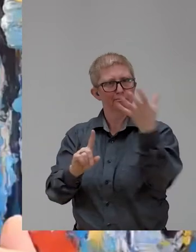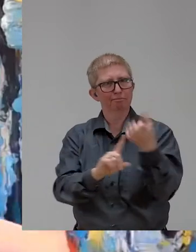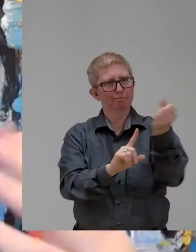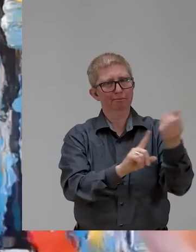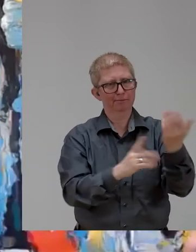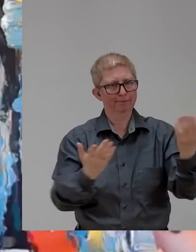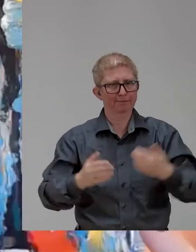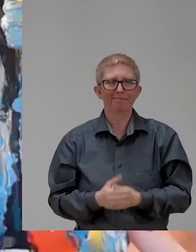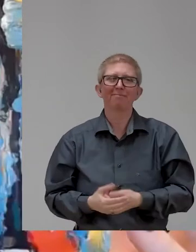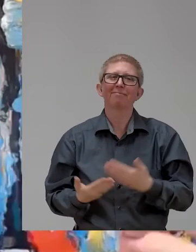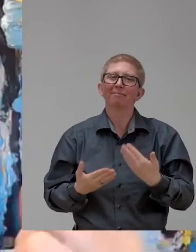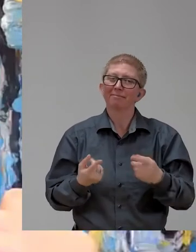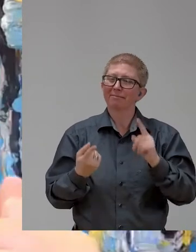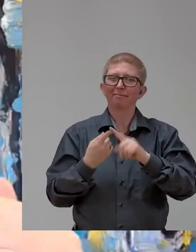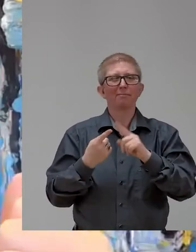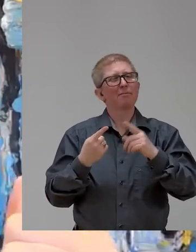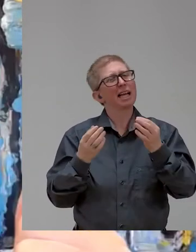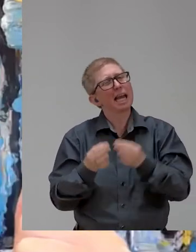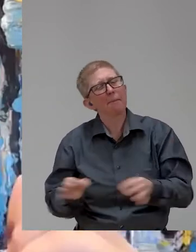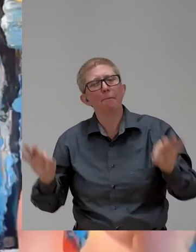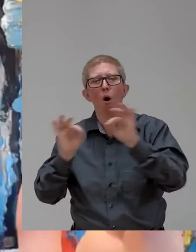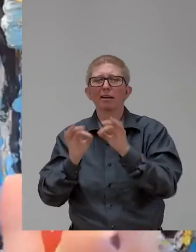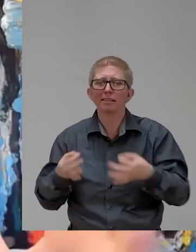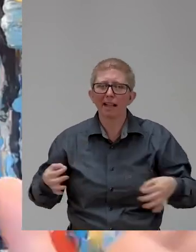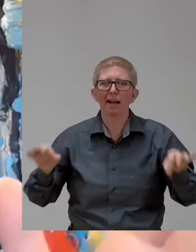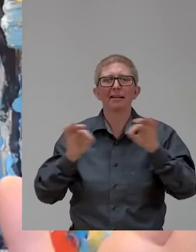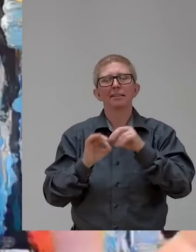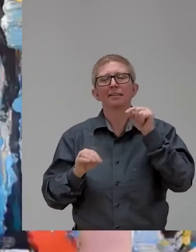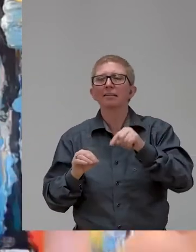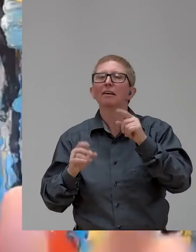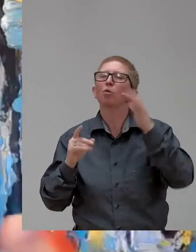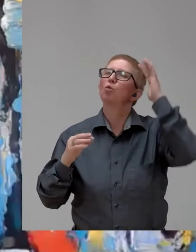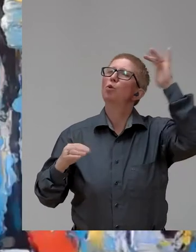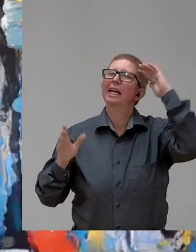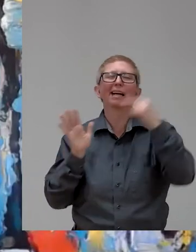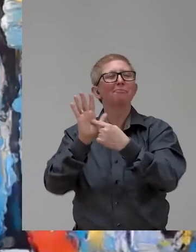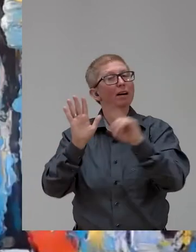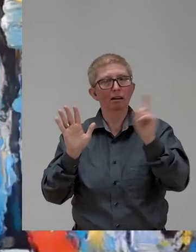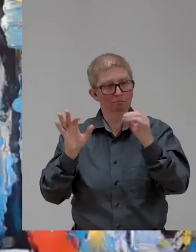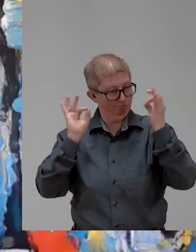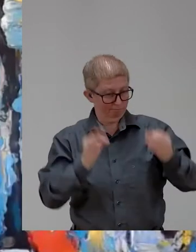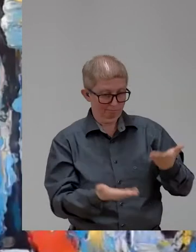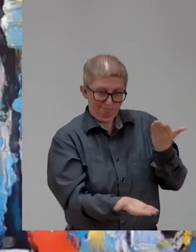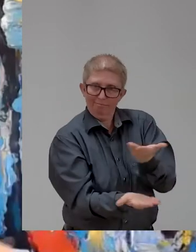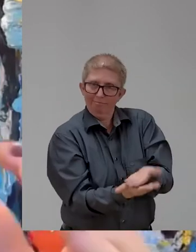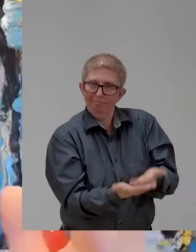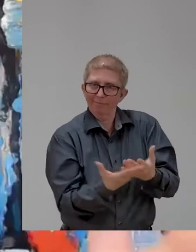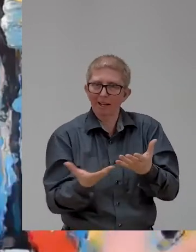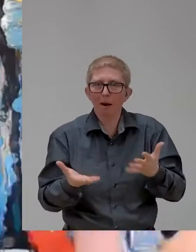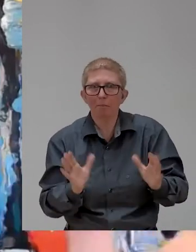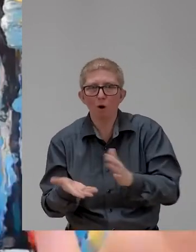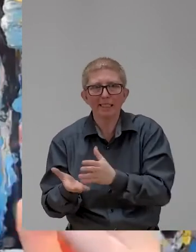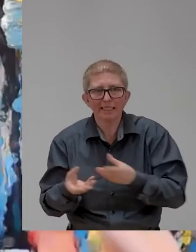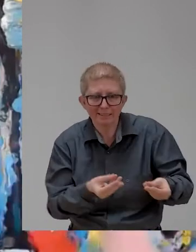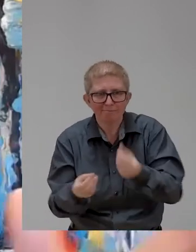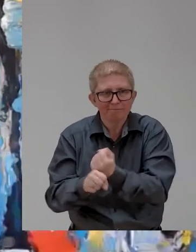and share dreams, but be practical. Anyone who participates in Access Israel's international webinars, and you're all